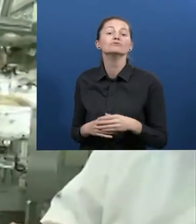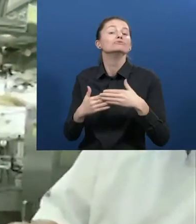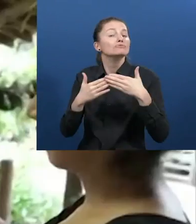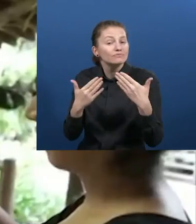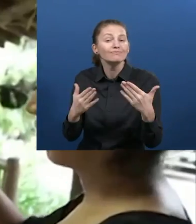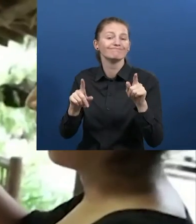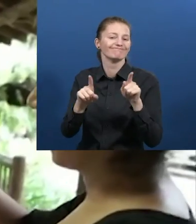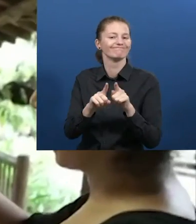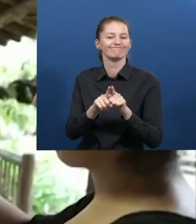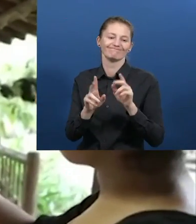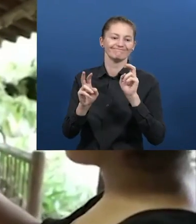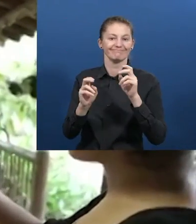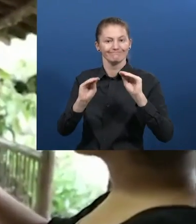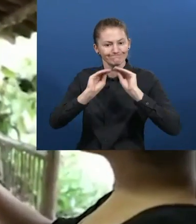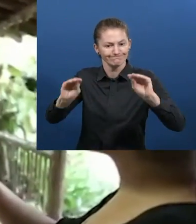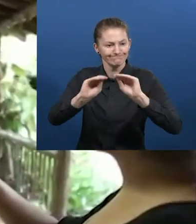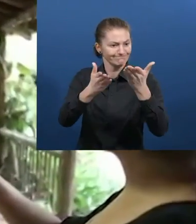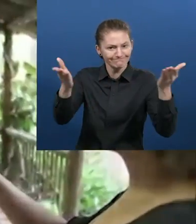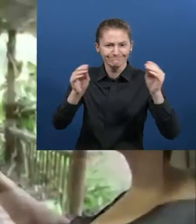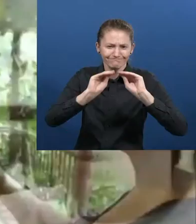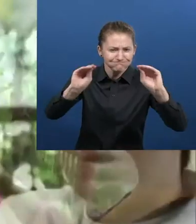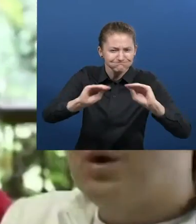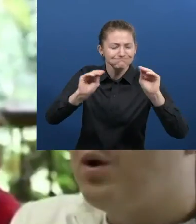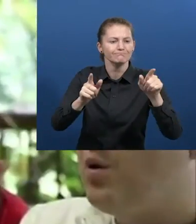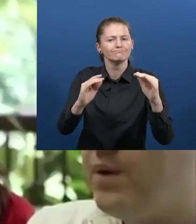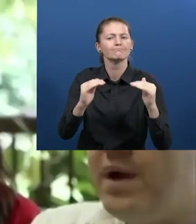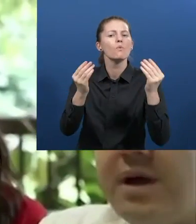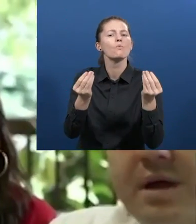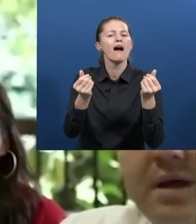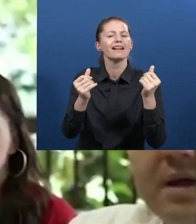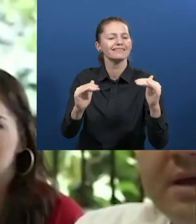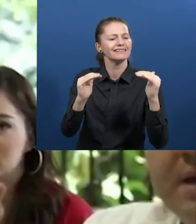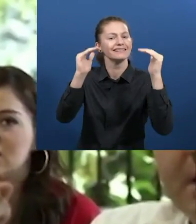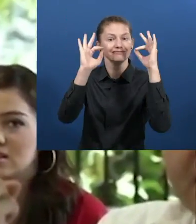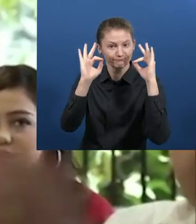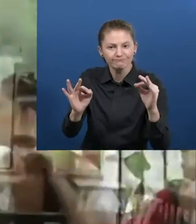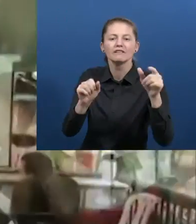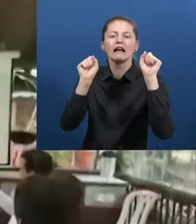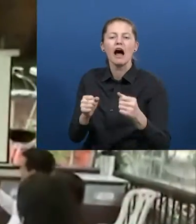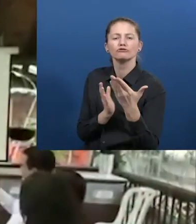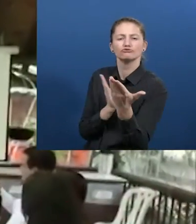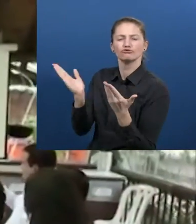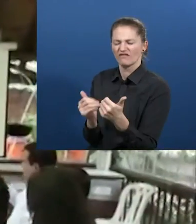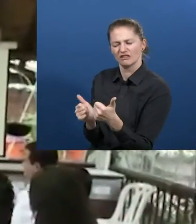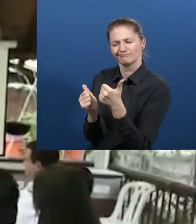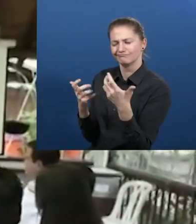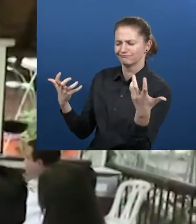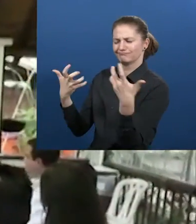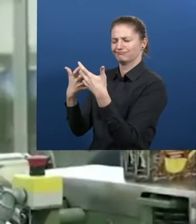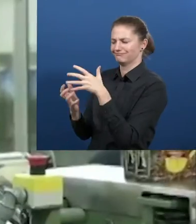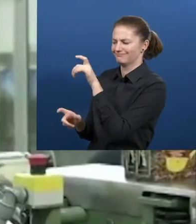cualifiquen y trabajen de manera articulada y complementaria, garantizarán servicios adecuados para las personas con discapacidad.